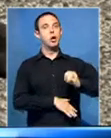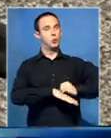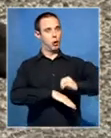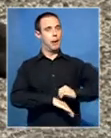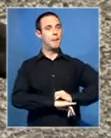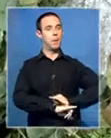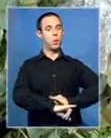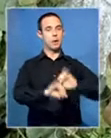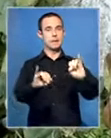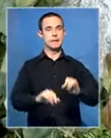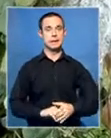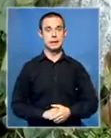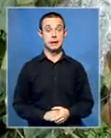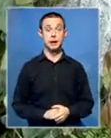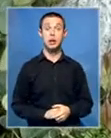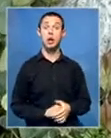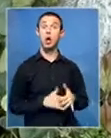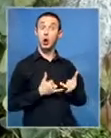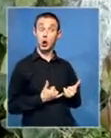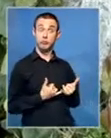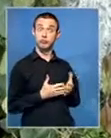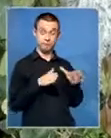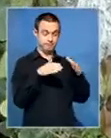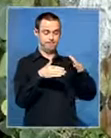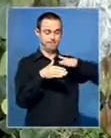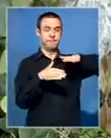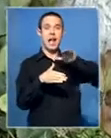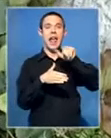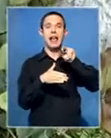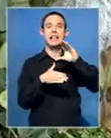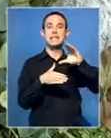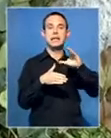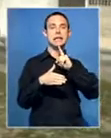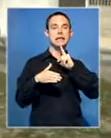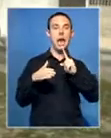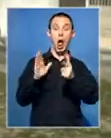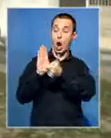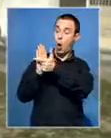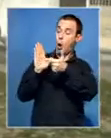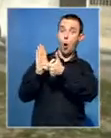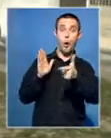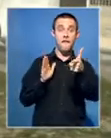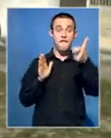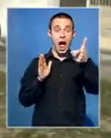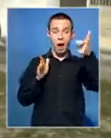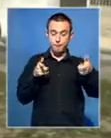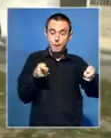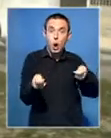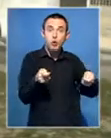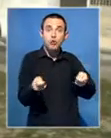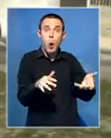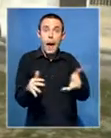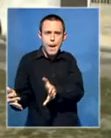violence every day. The ANC suggests tightening the Firearms Control Act and reviving community